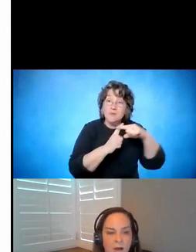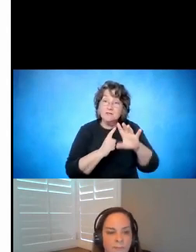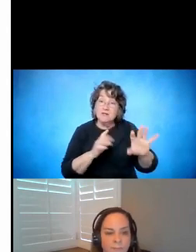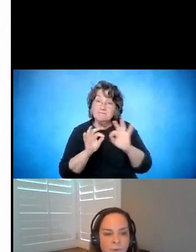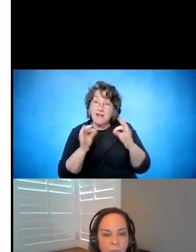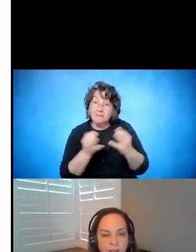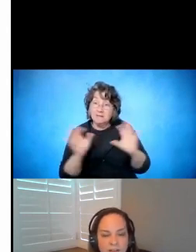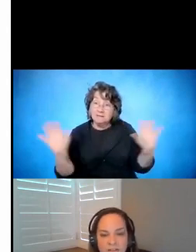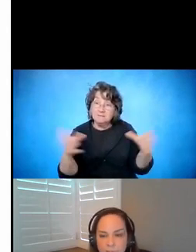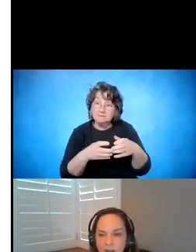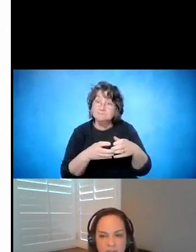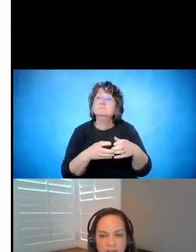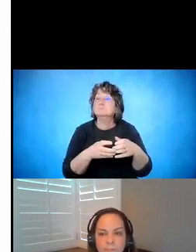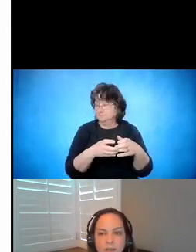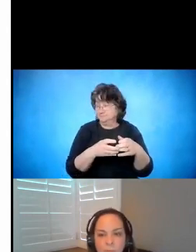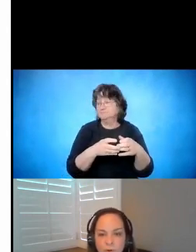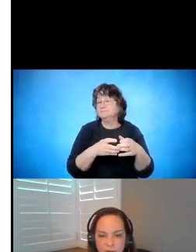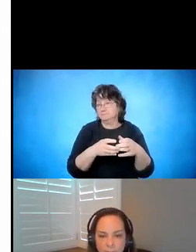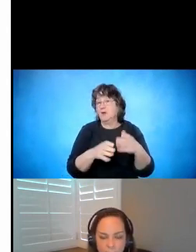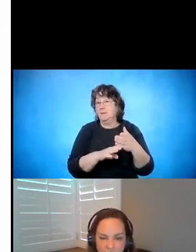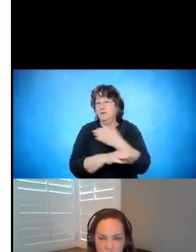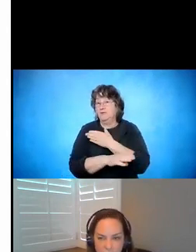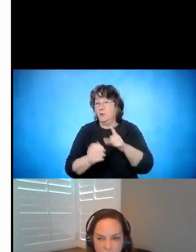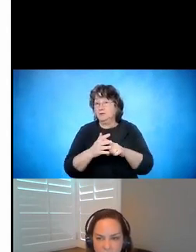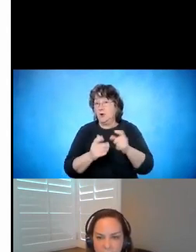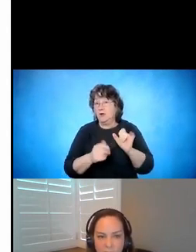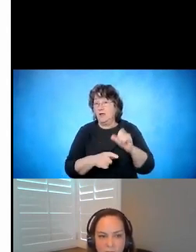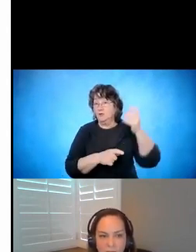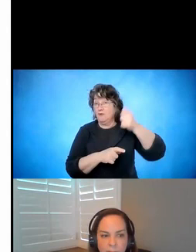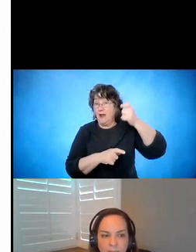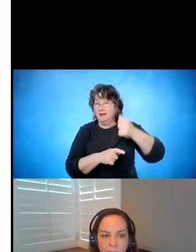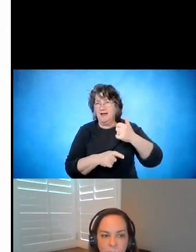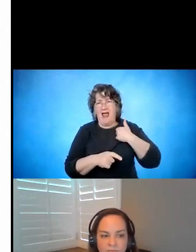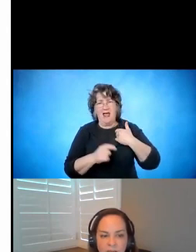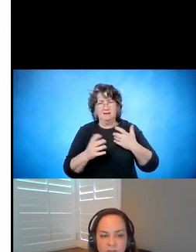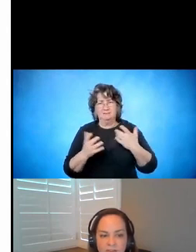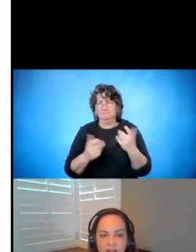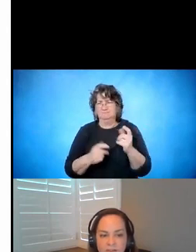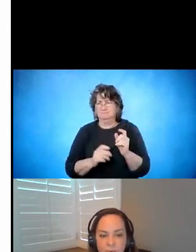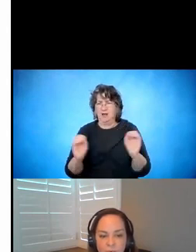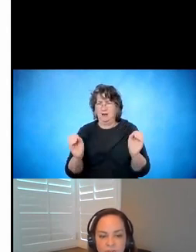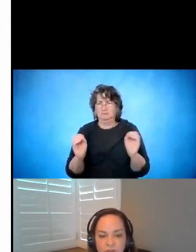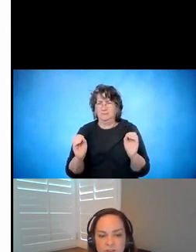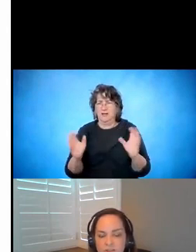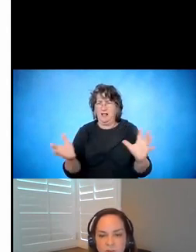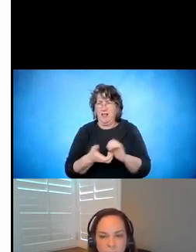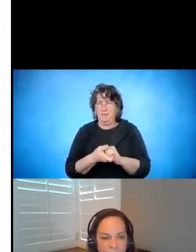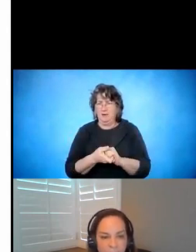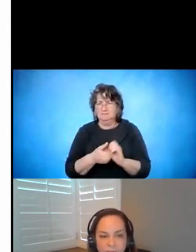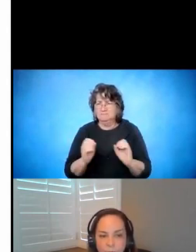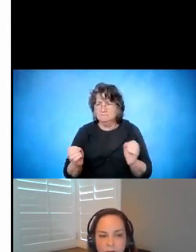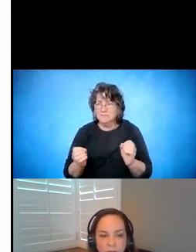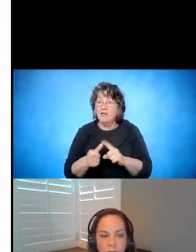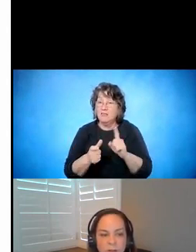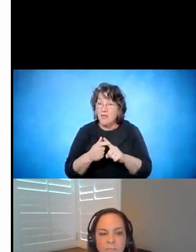we had, I would say, minimal collaboration. And what we found is that school districts throughout